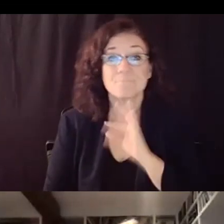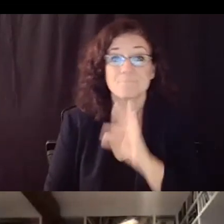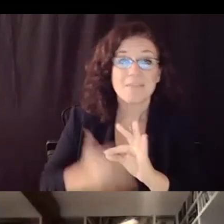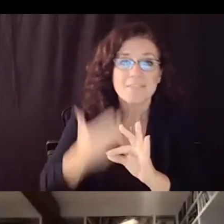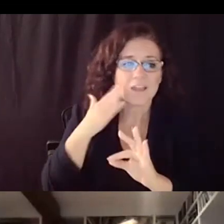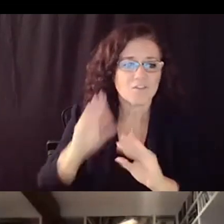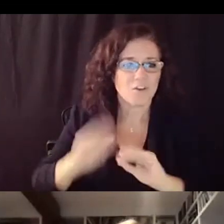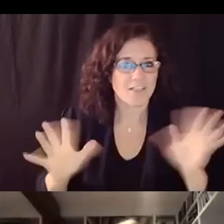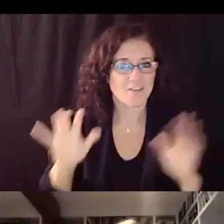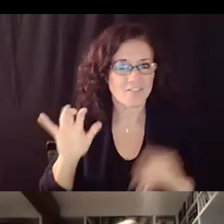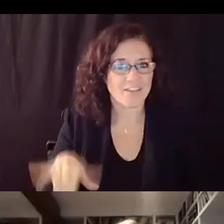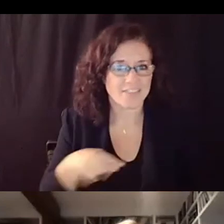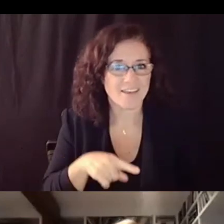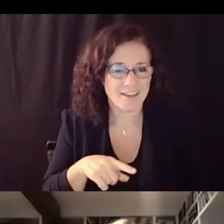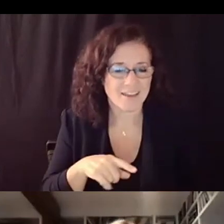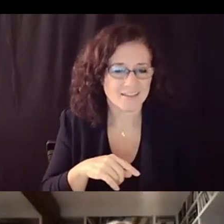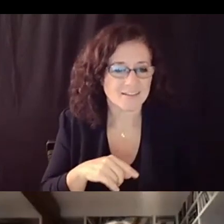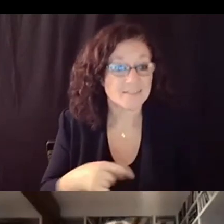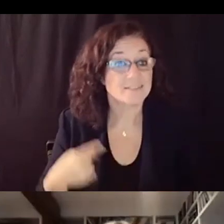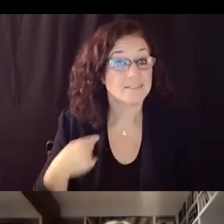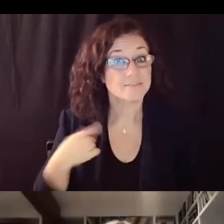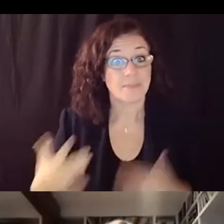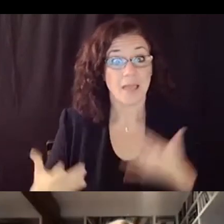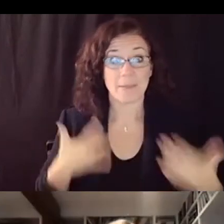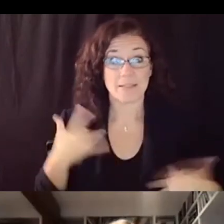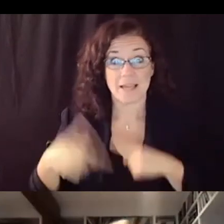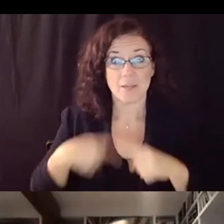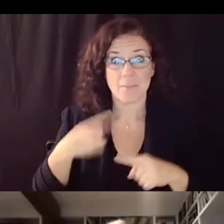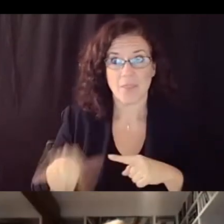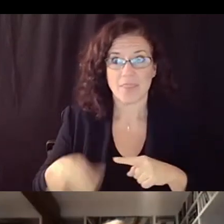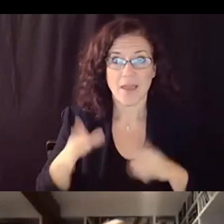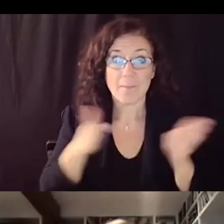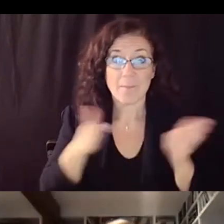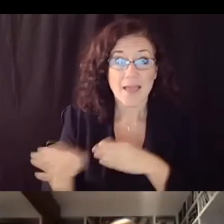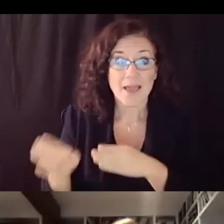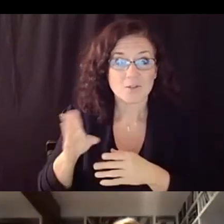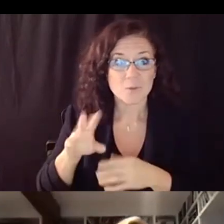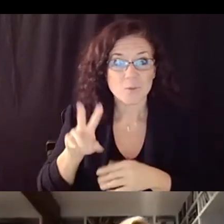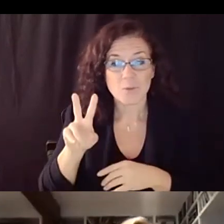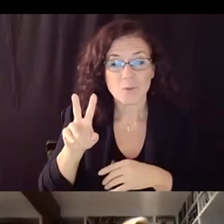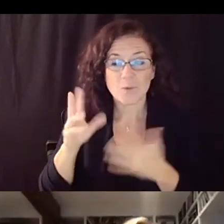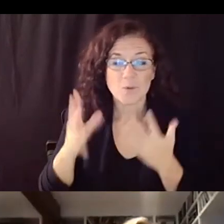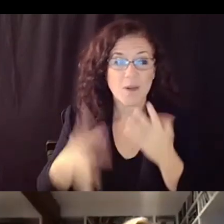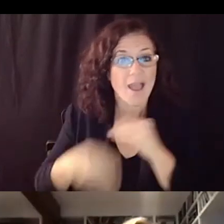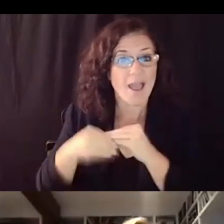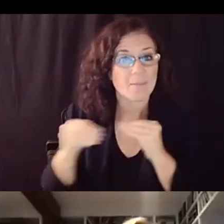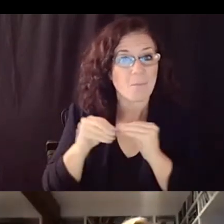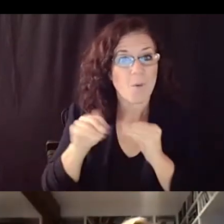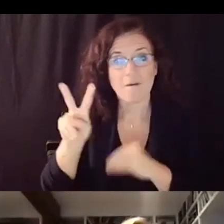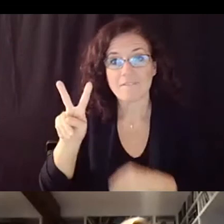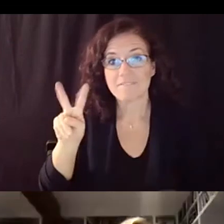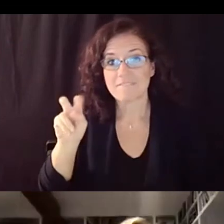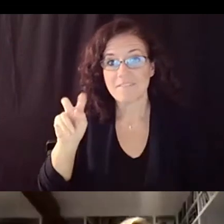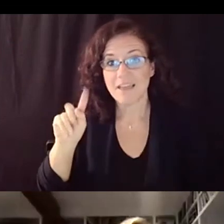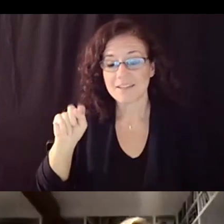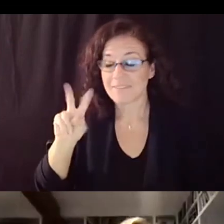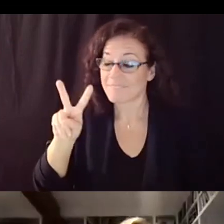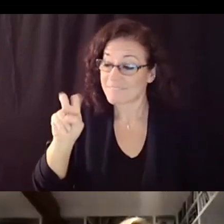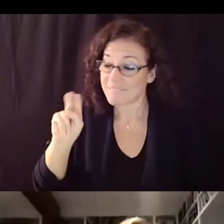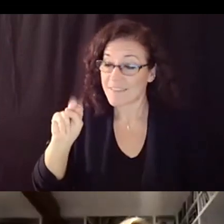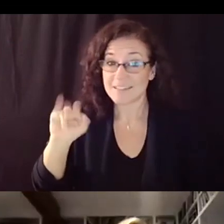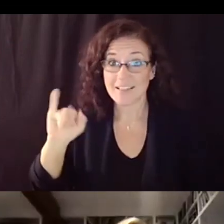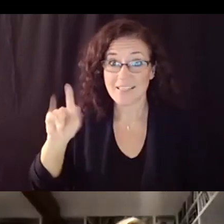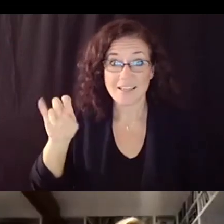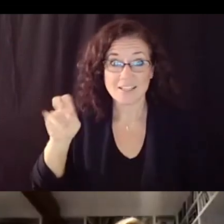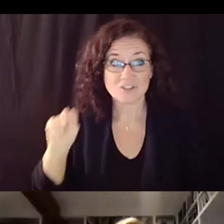really excited about the effort to address ventilation to keep kids and teachers safe and i'm so happy also that the solutions don't